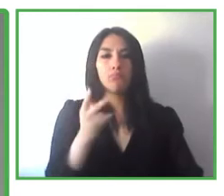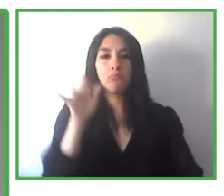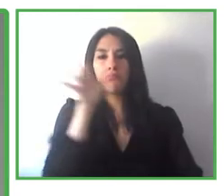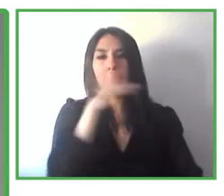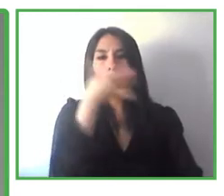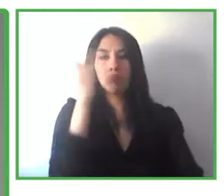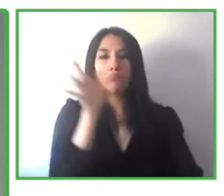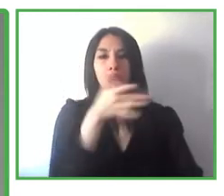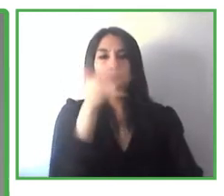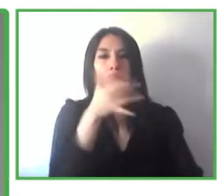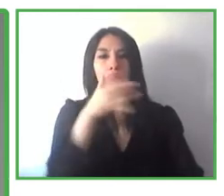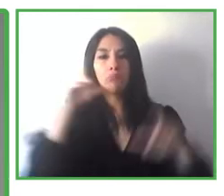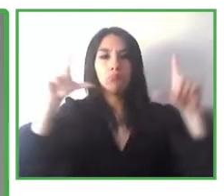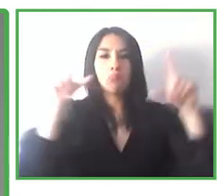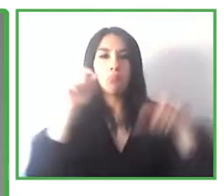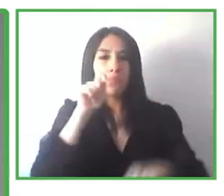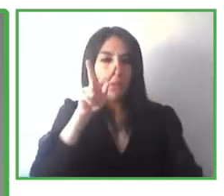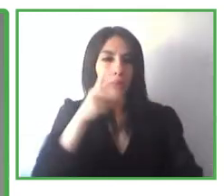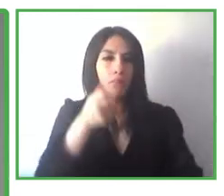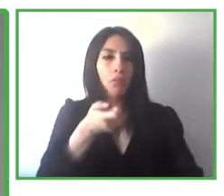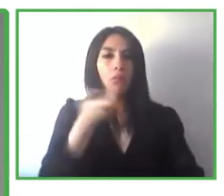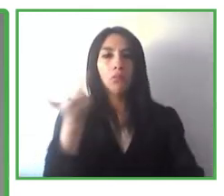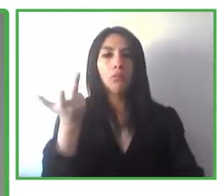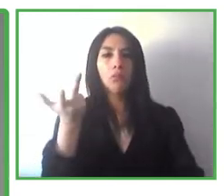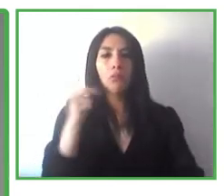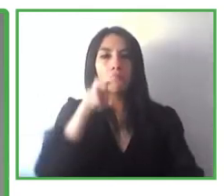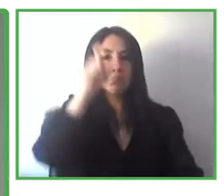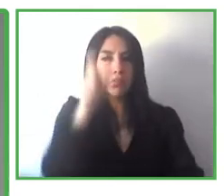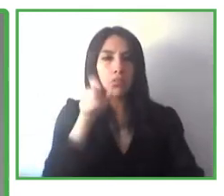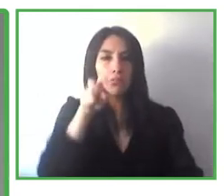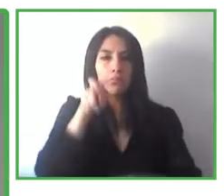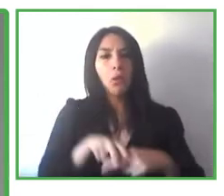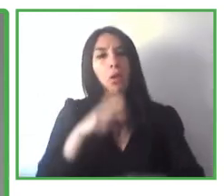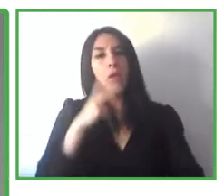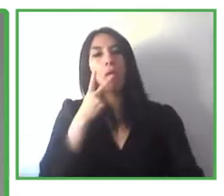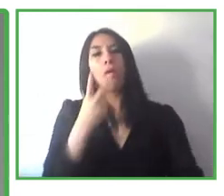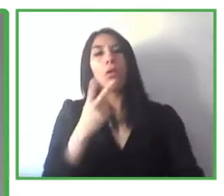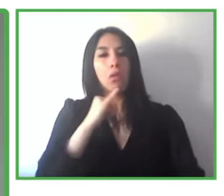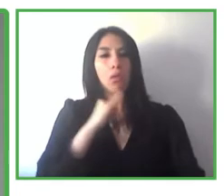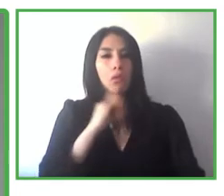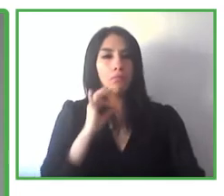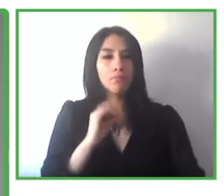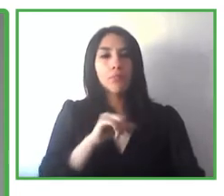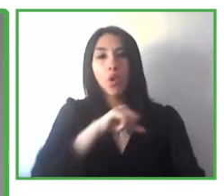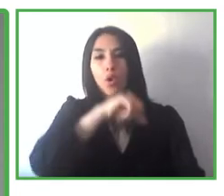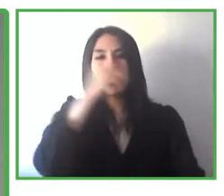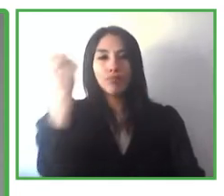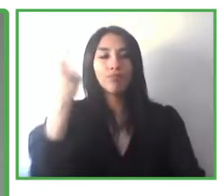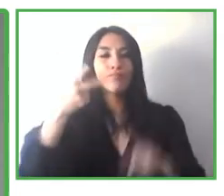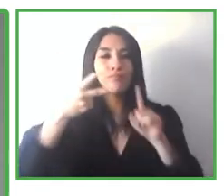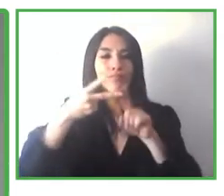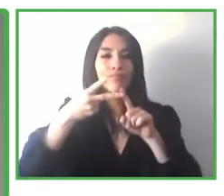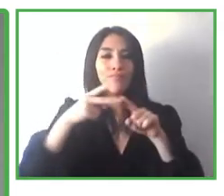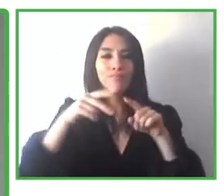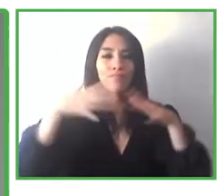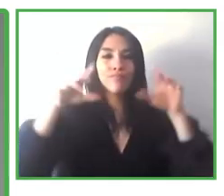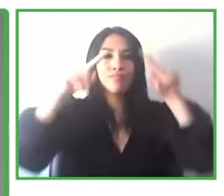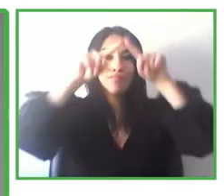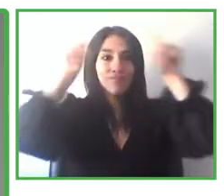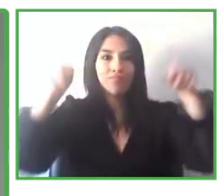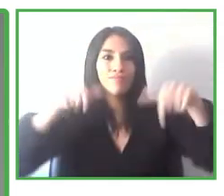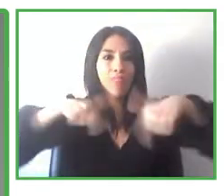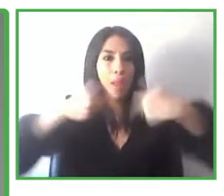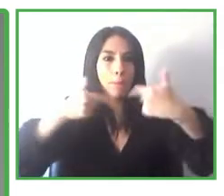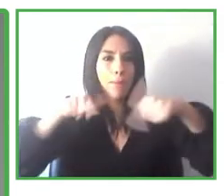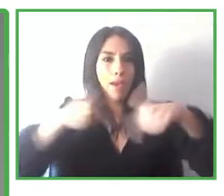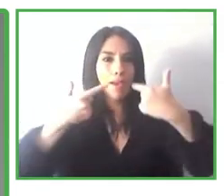that they offer the passengers, also video conference systems. Of course, have all, or at least